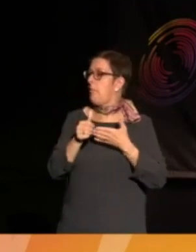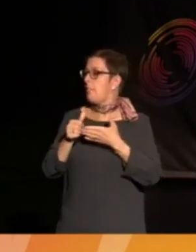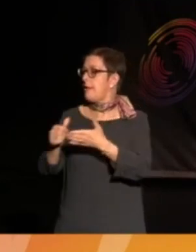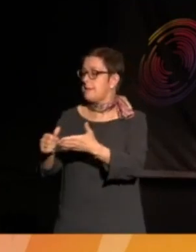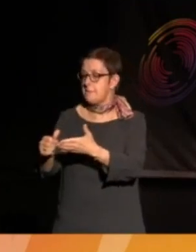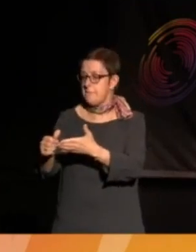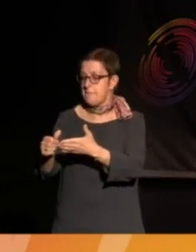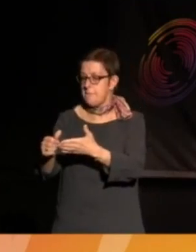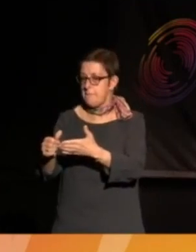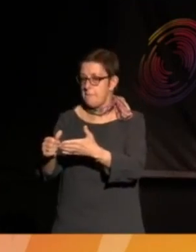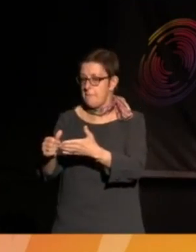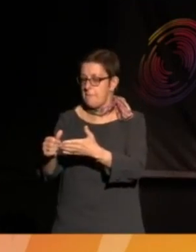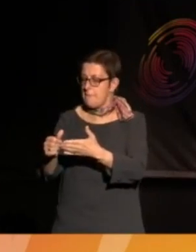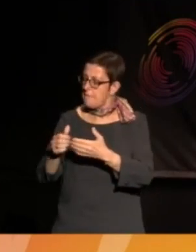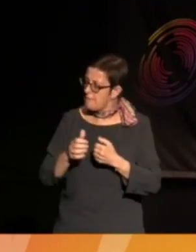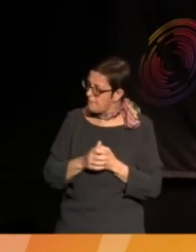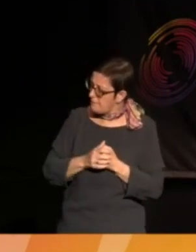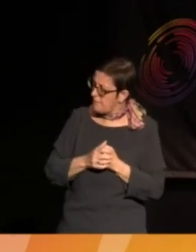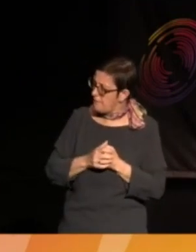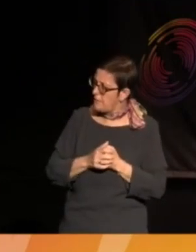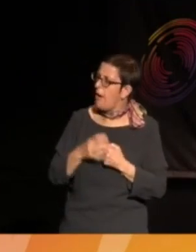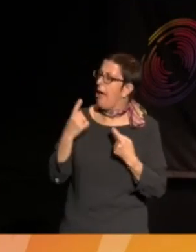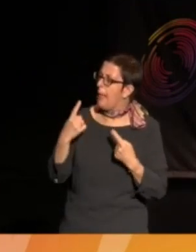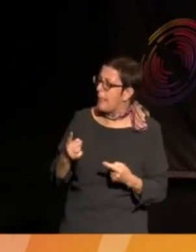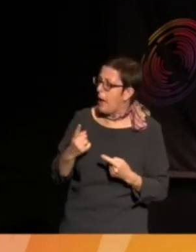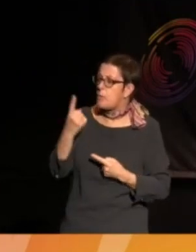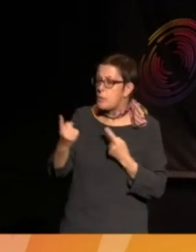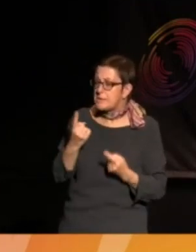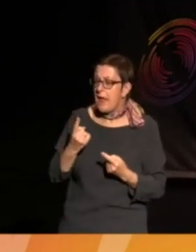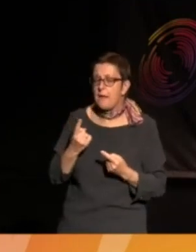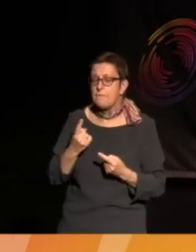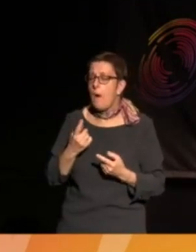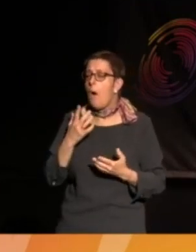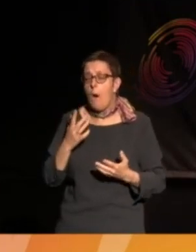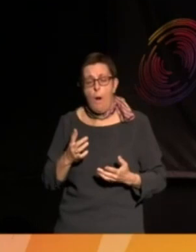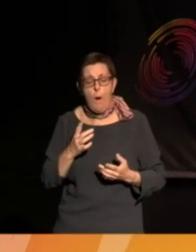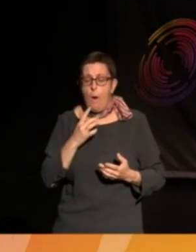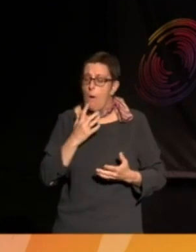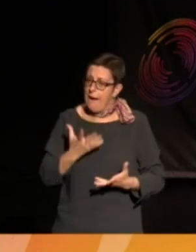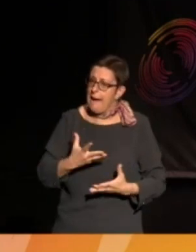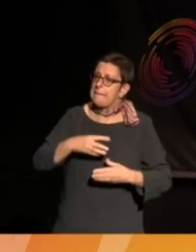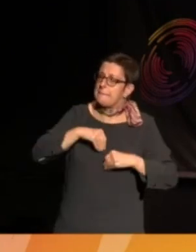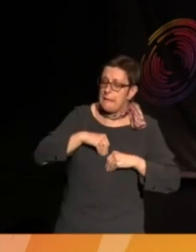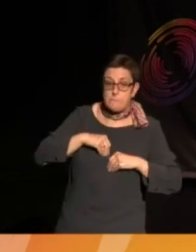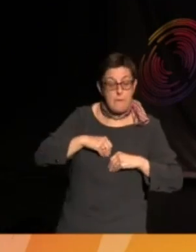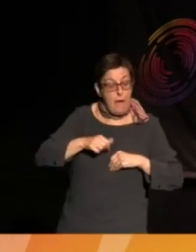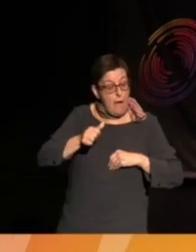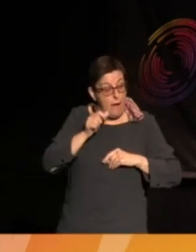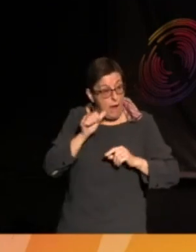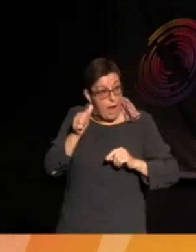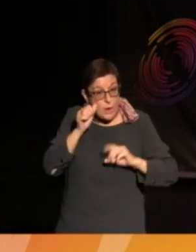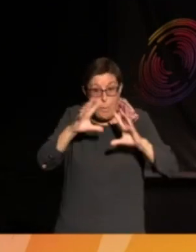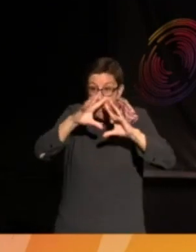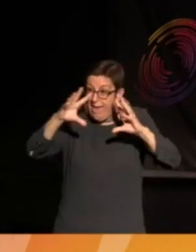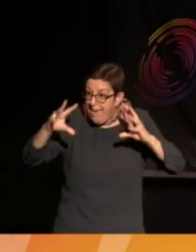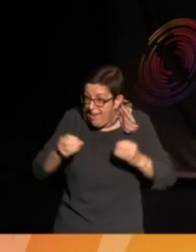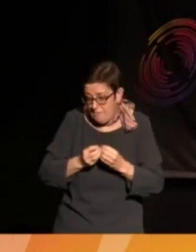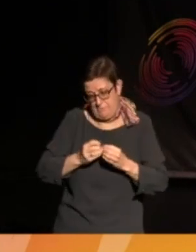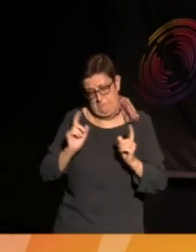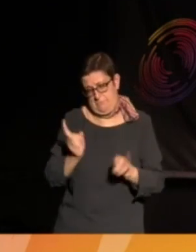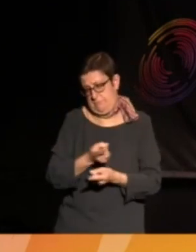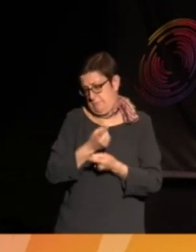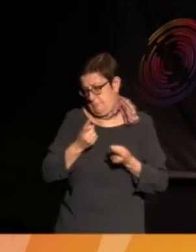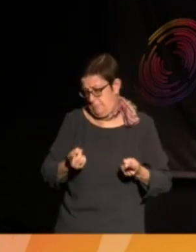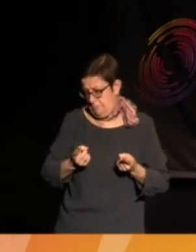yourself to be vulnerable and taking in new knowledge and admitting that you can't know everything and you can't get everything right, is that a difficult place to